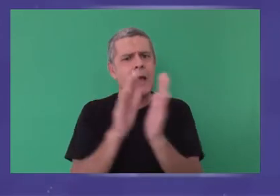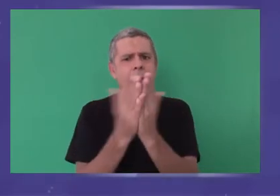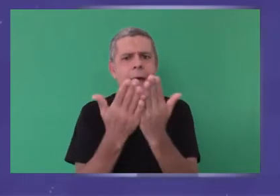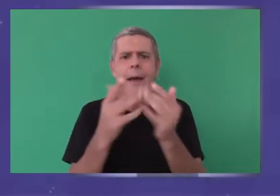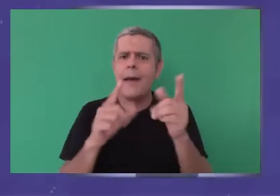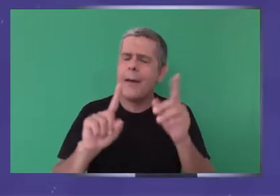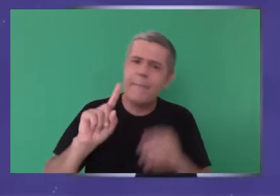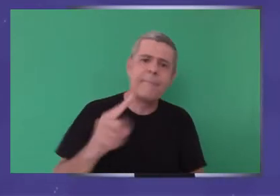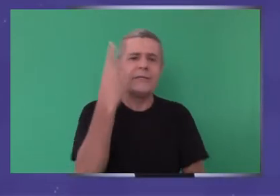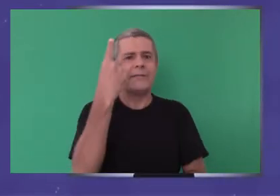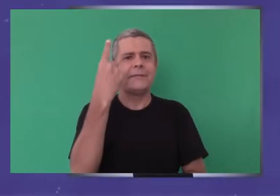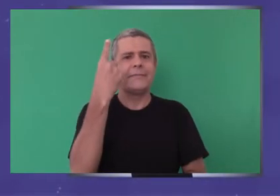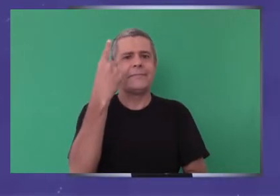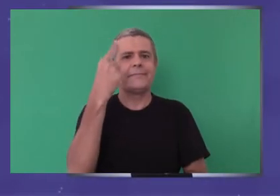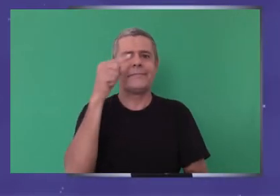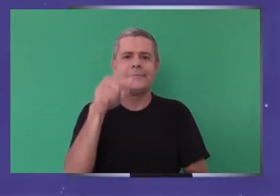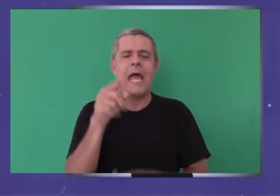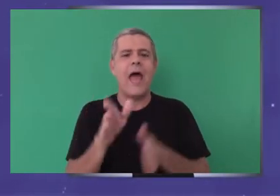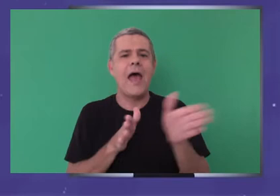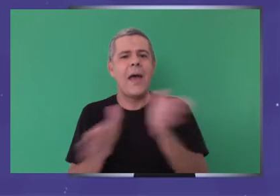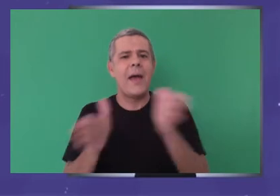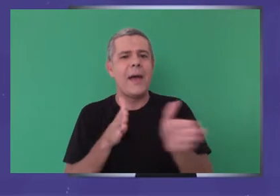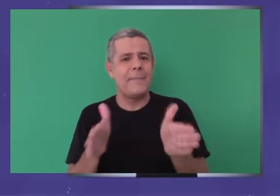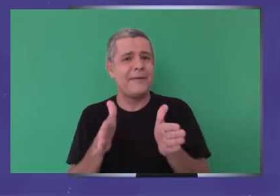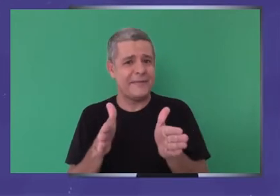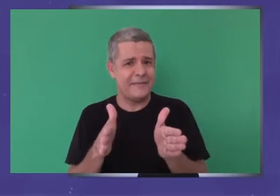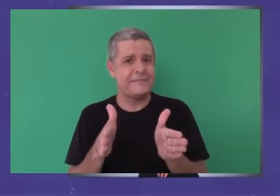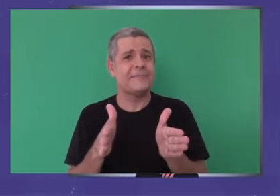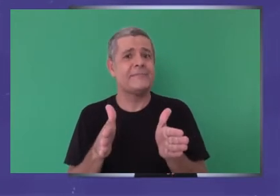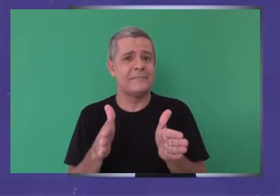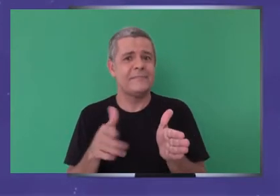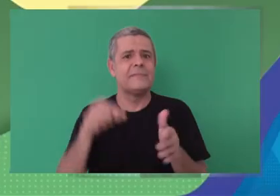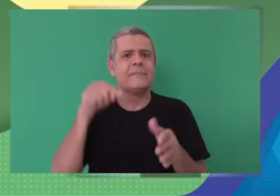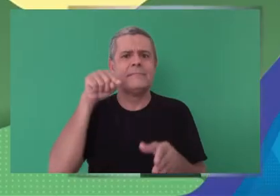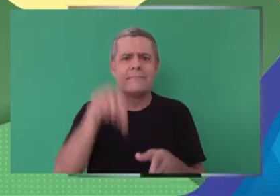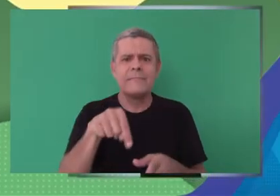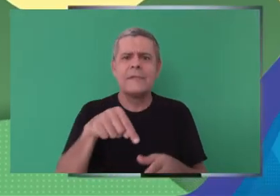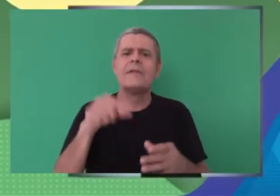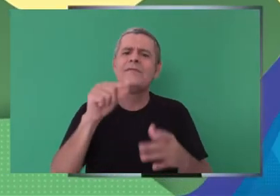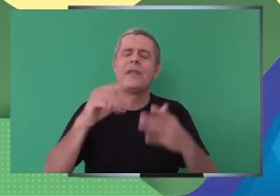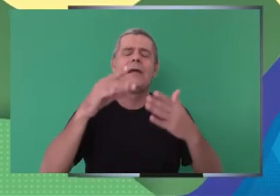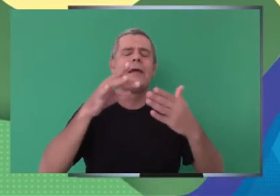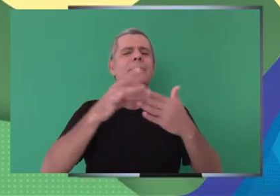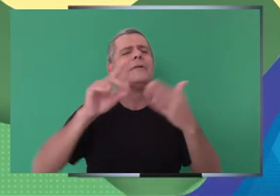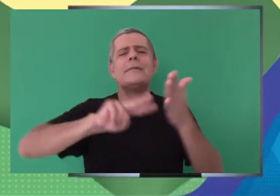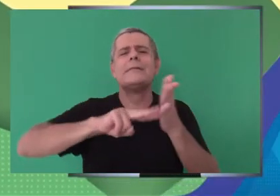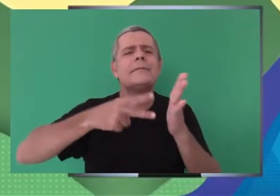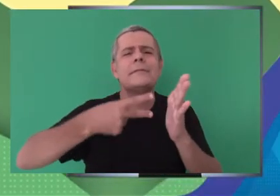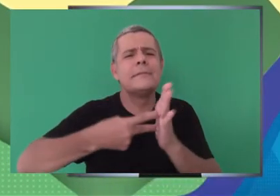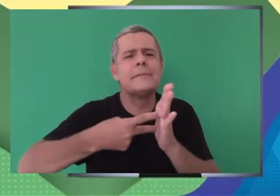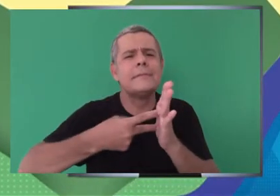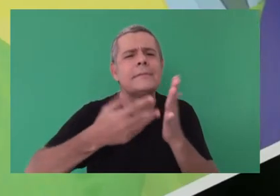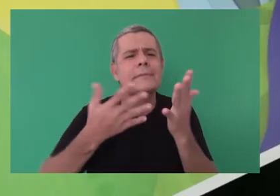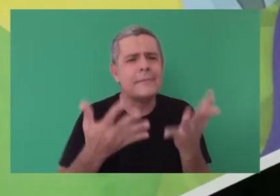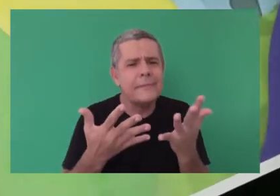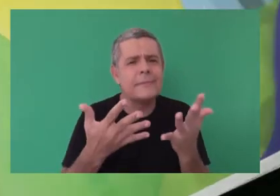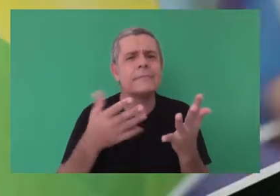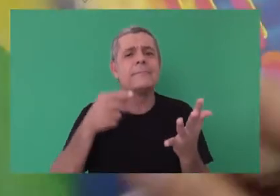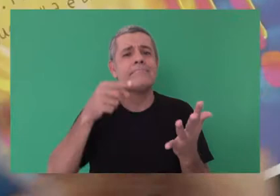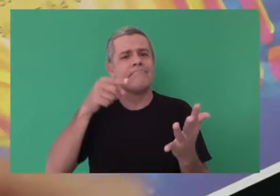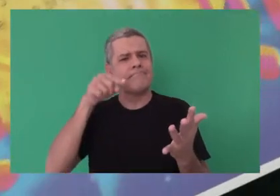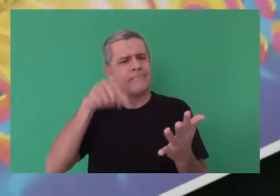was the first Brazilian book published in so many accessible formats. So, it's a symbol, an icon. Alberto.